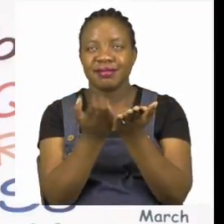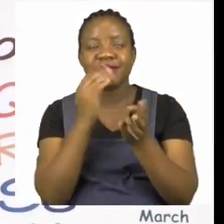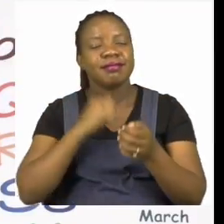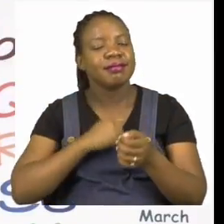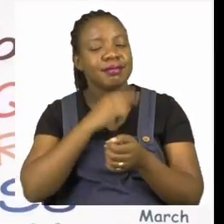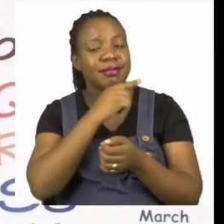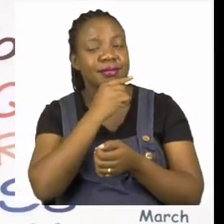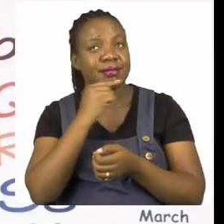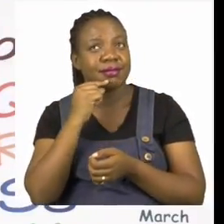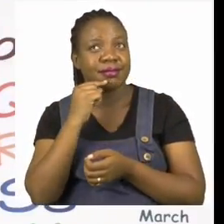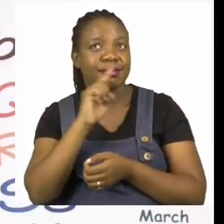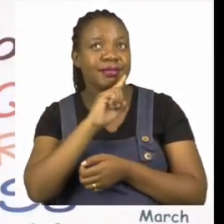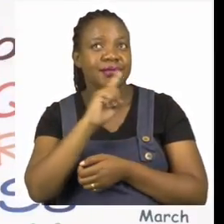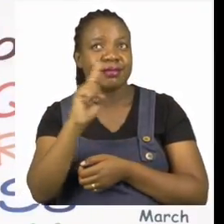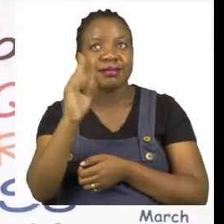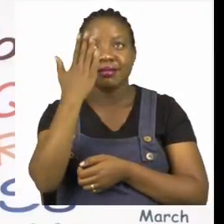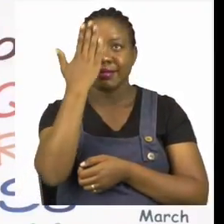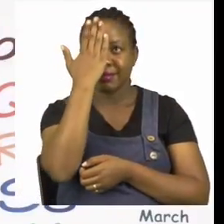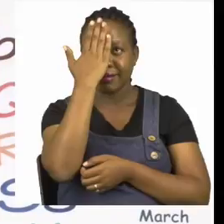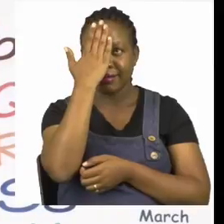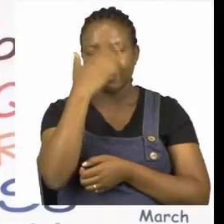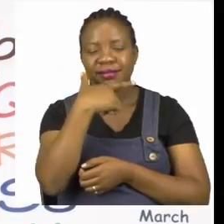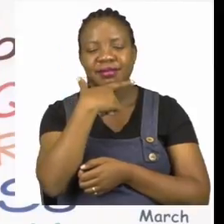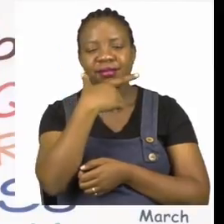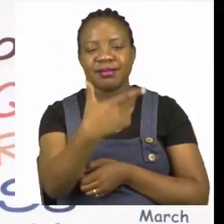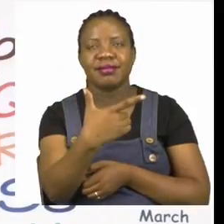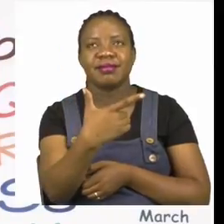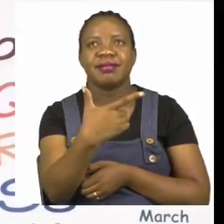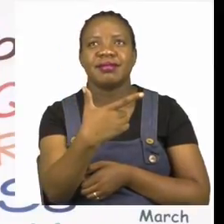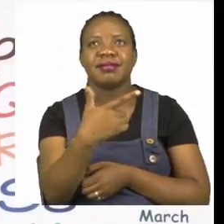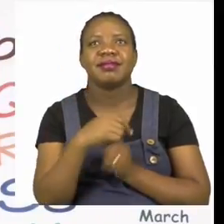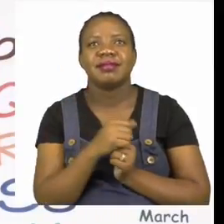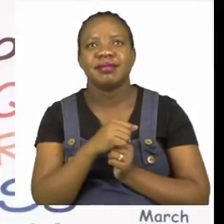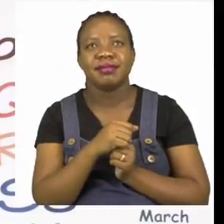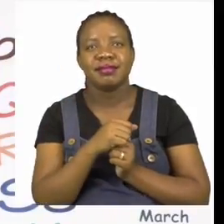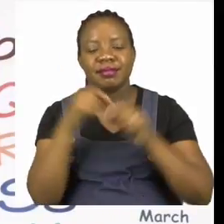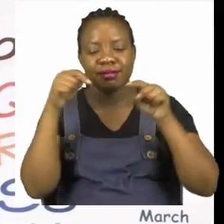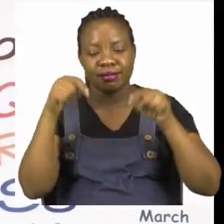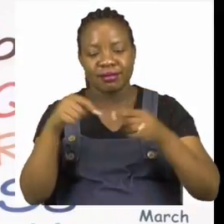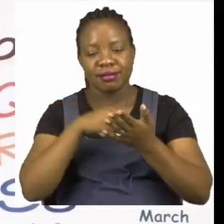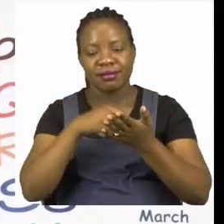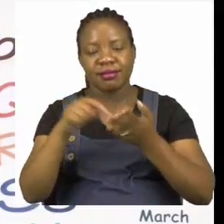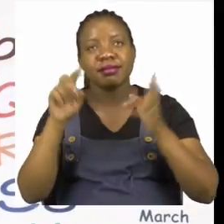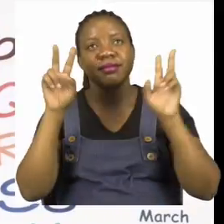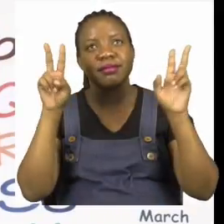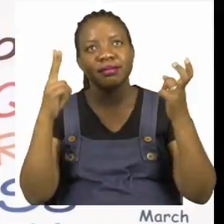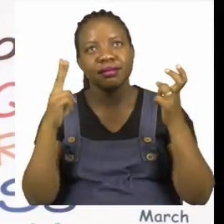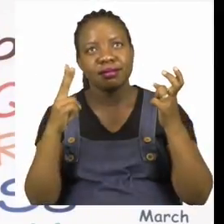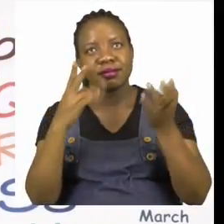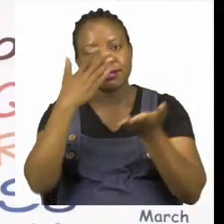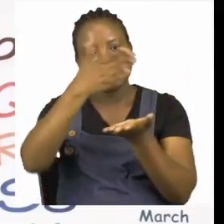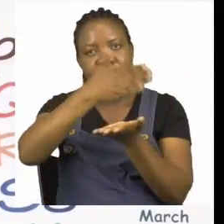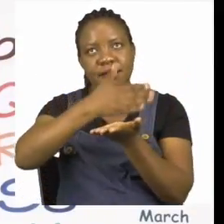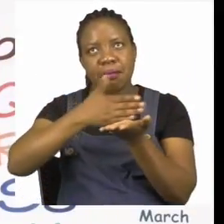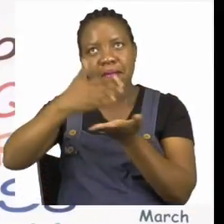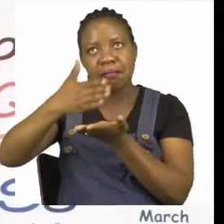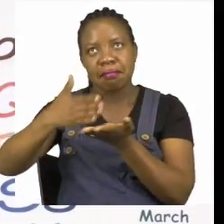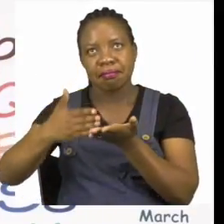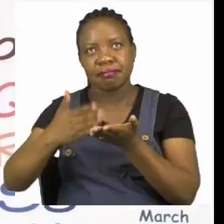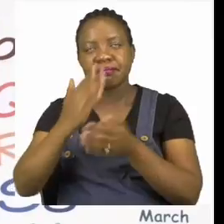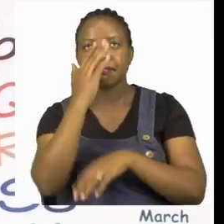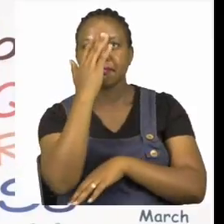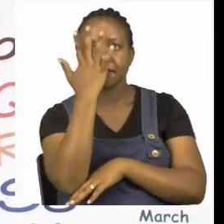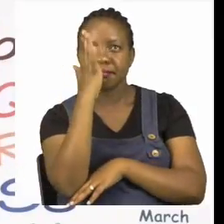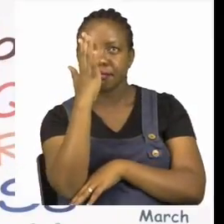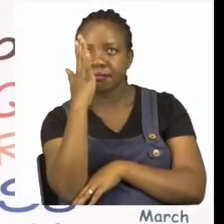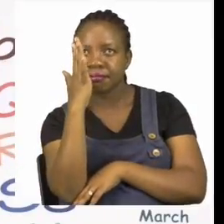Mutsa and thank you so much for joining me today. Our theme this week is Parts